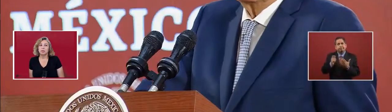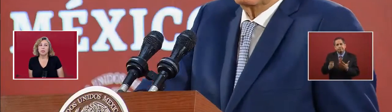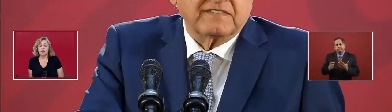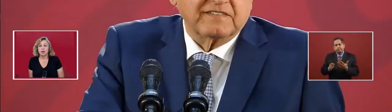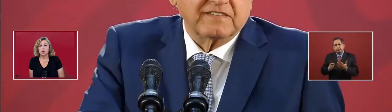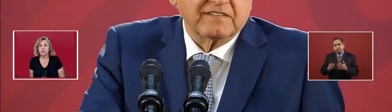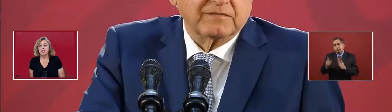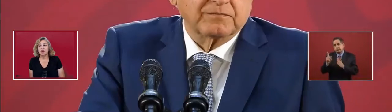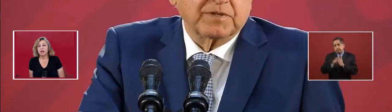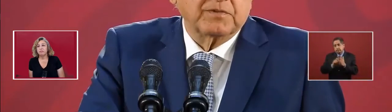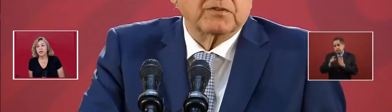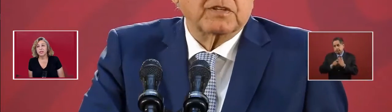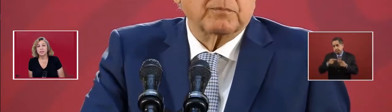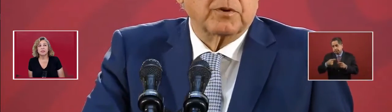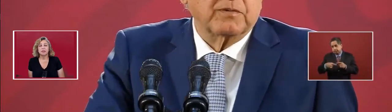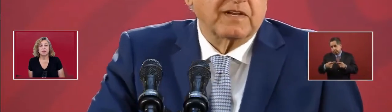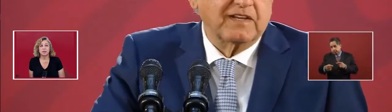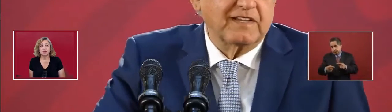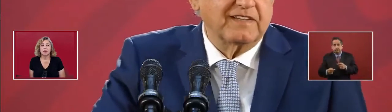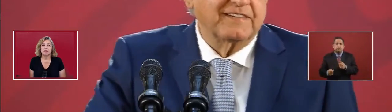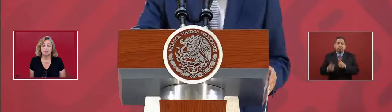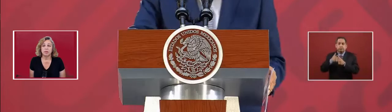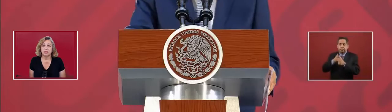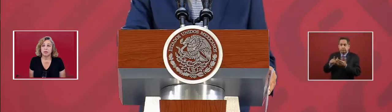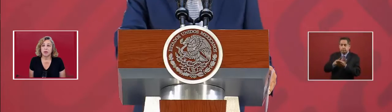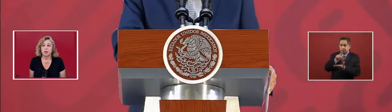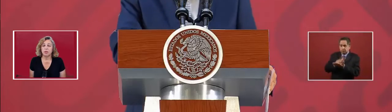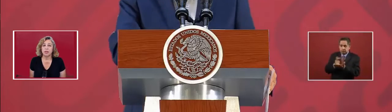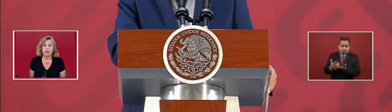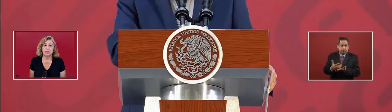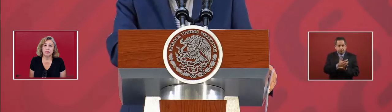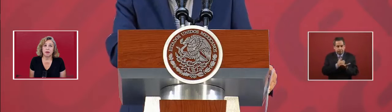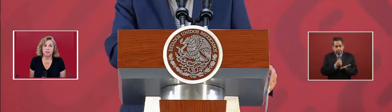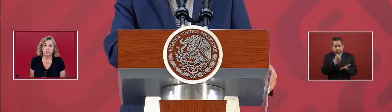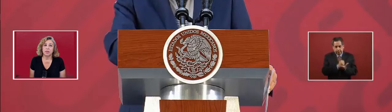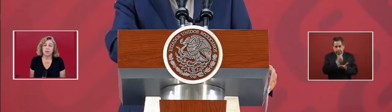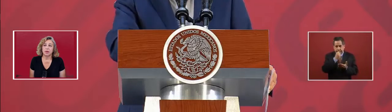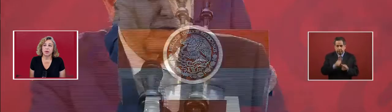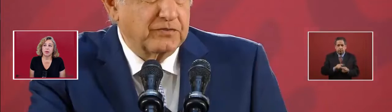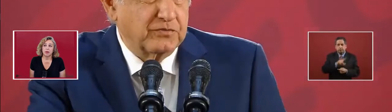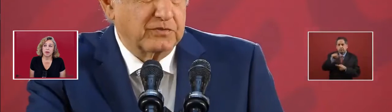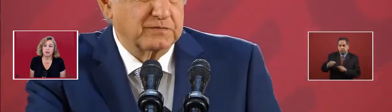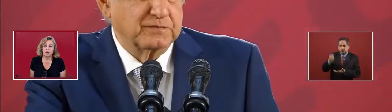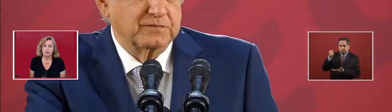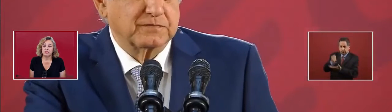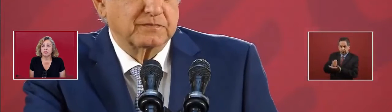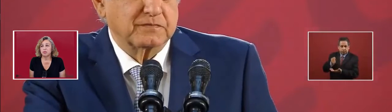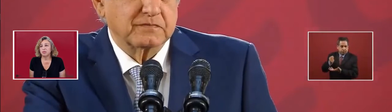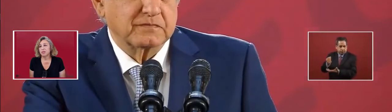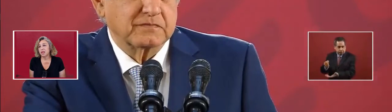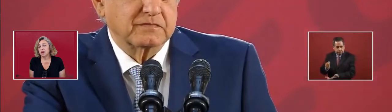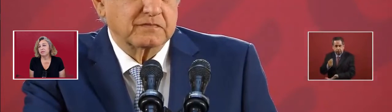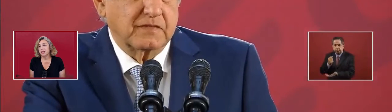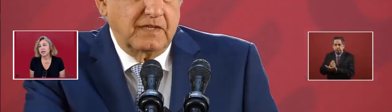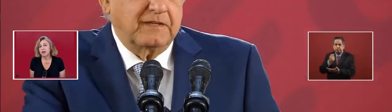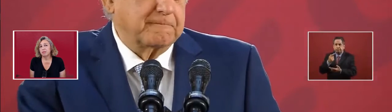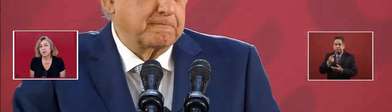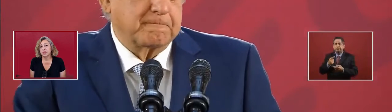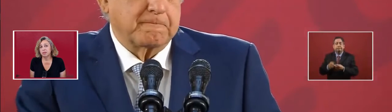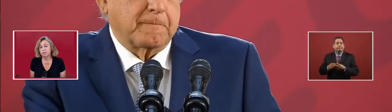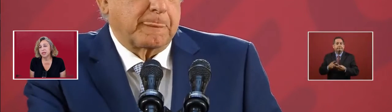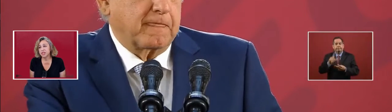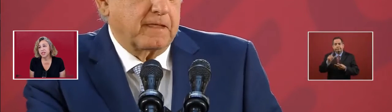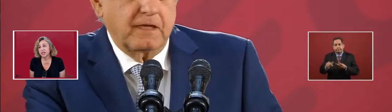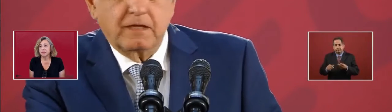Because we still have months while they have to approve the law of income